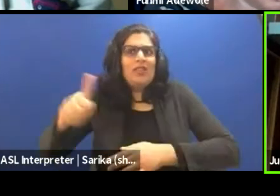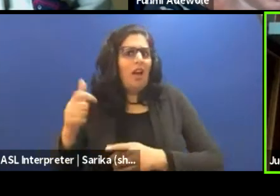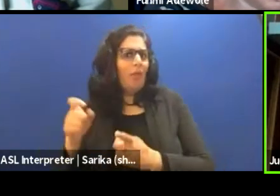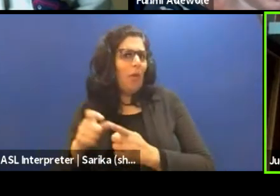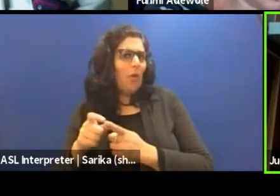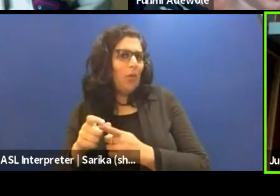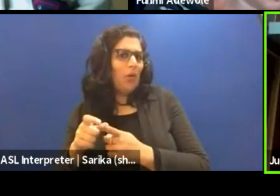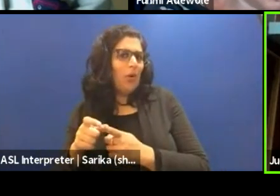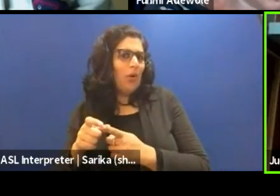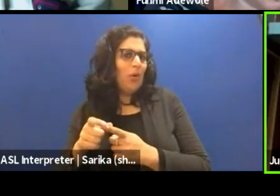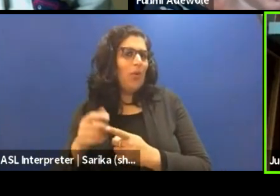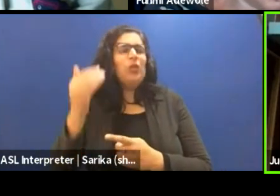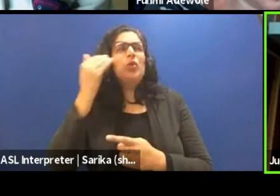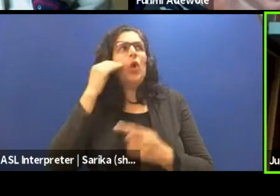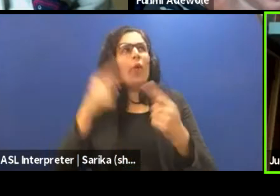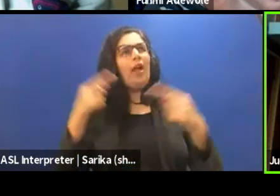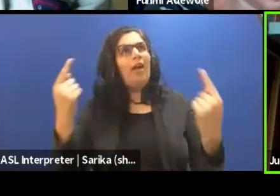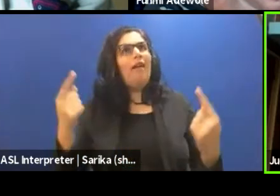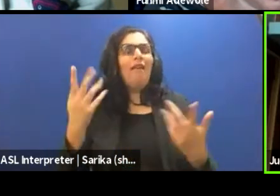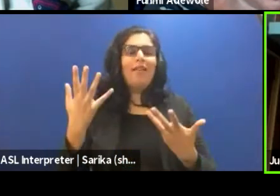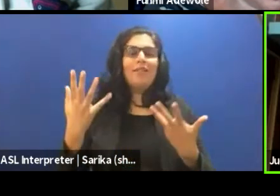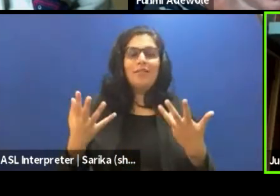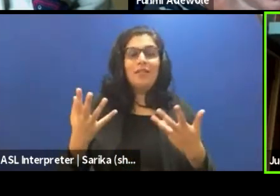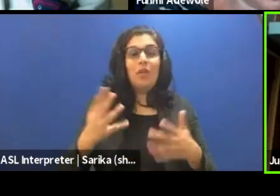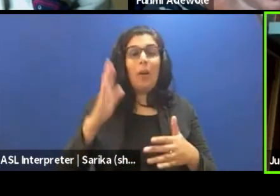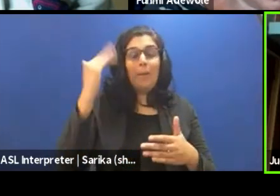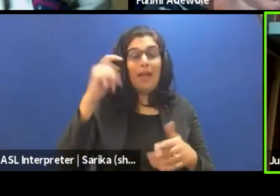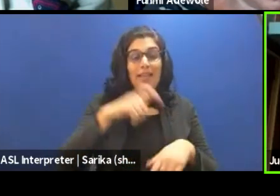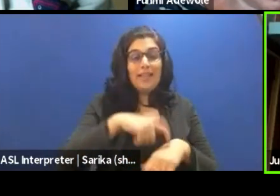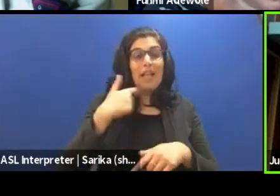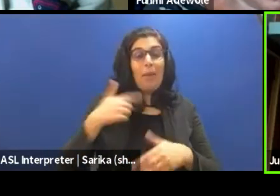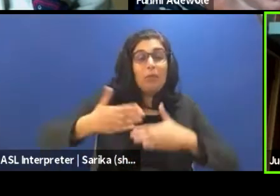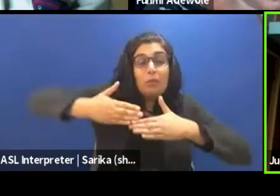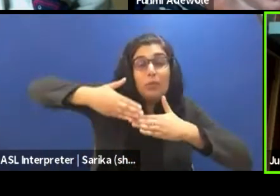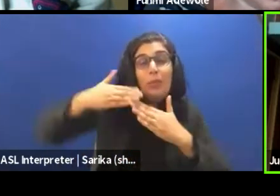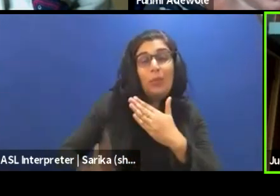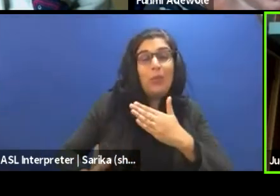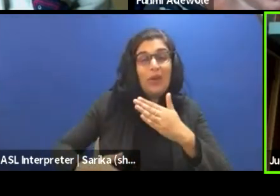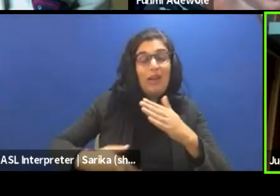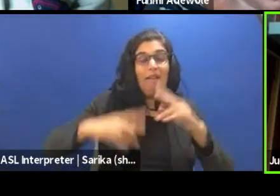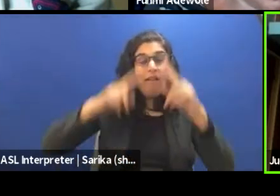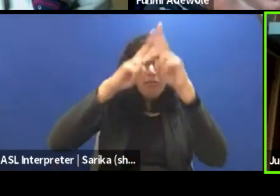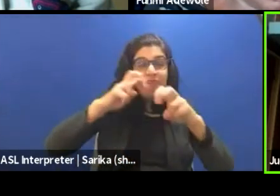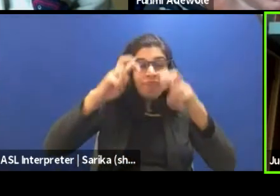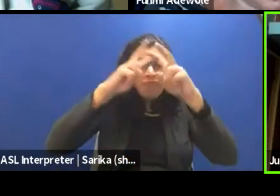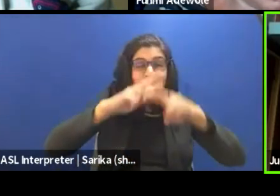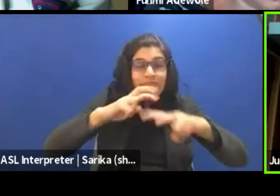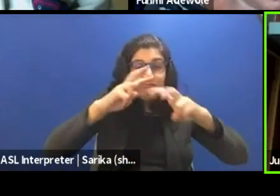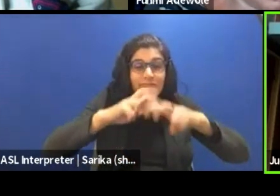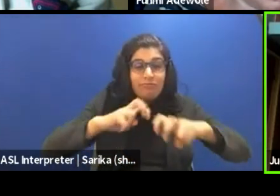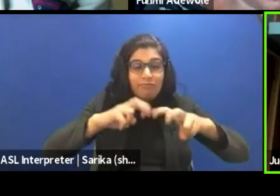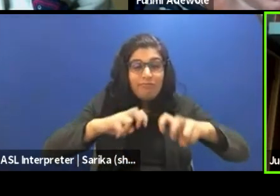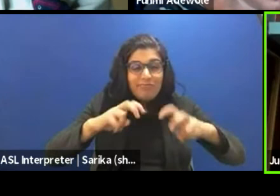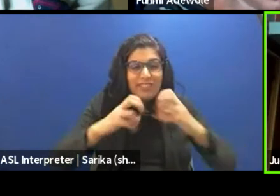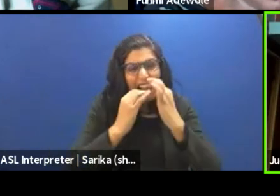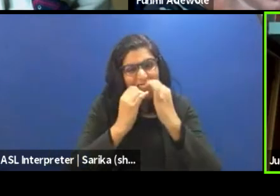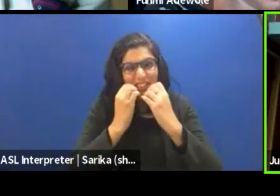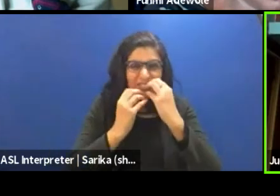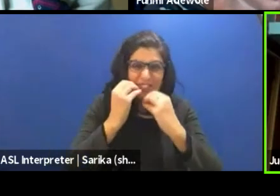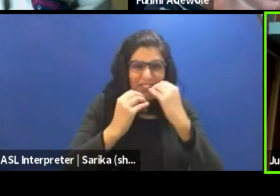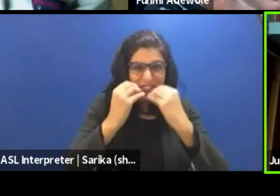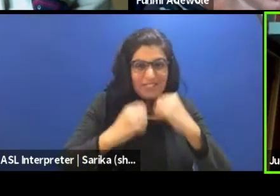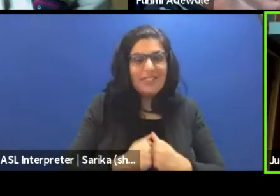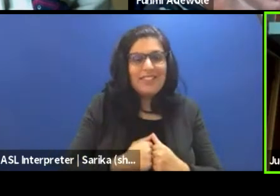antonyms are? Yeah. So by the time I'm done with actually masticating this play, as it were, when I mean, you know, chewing it and